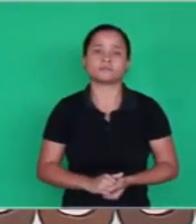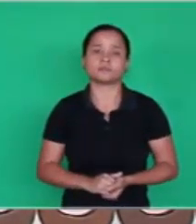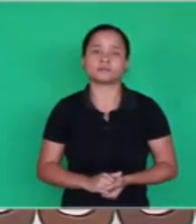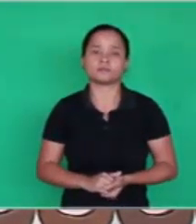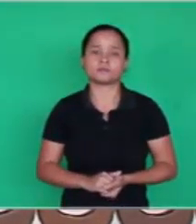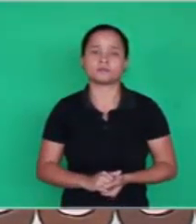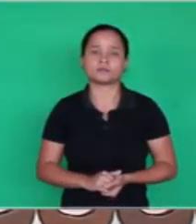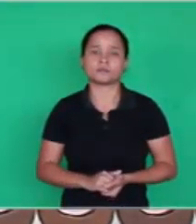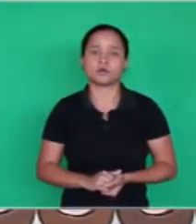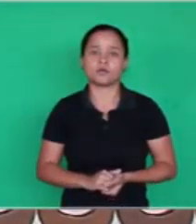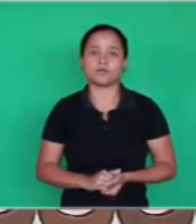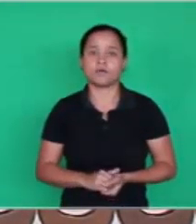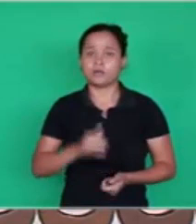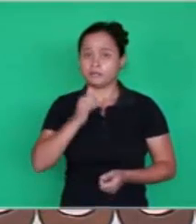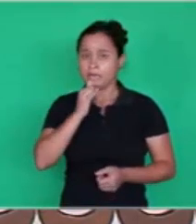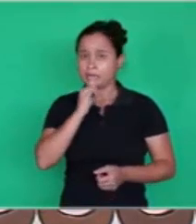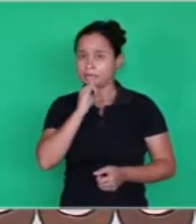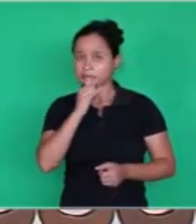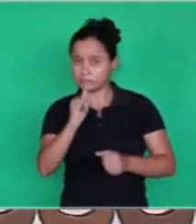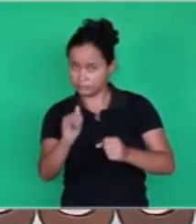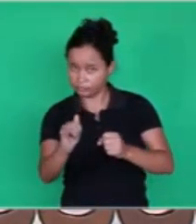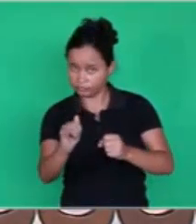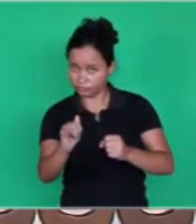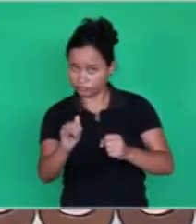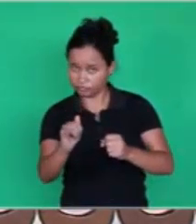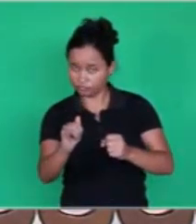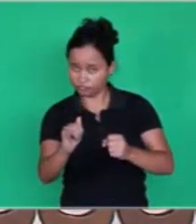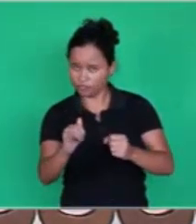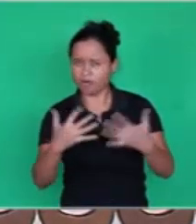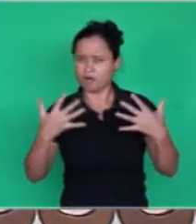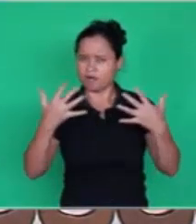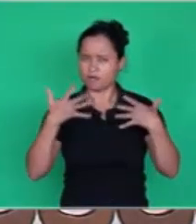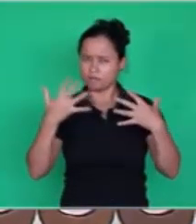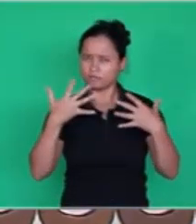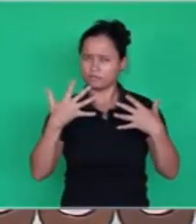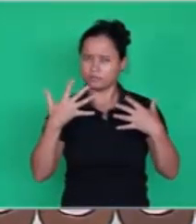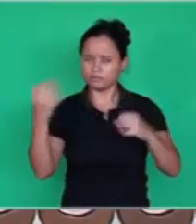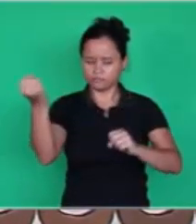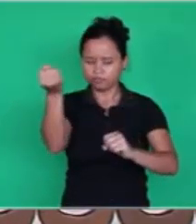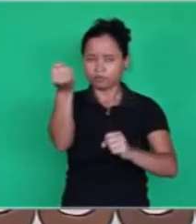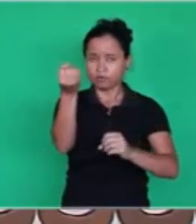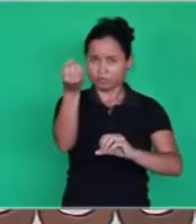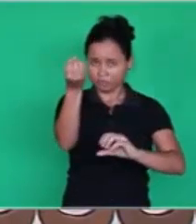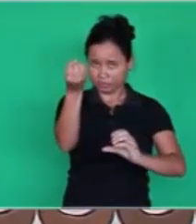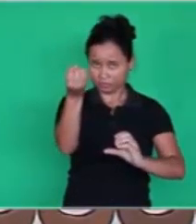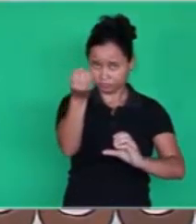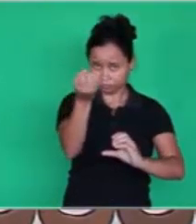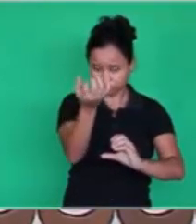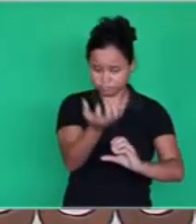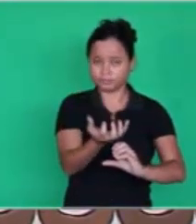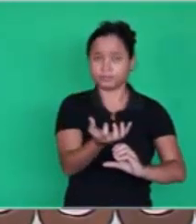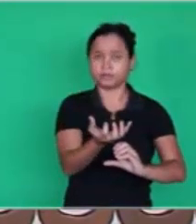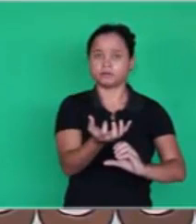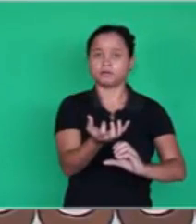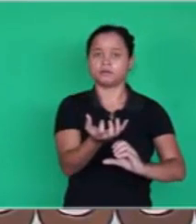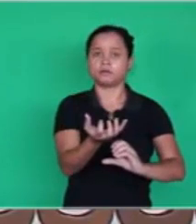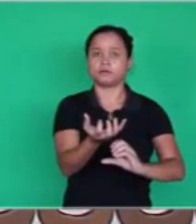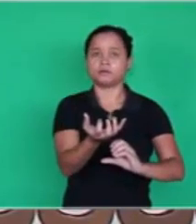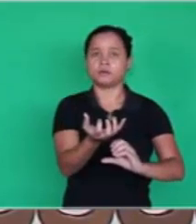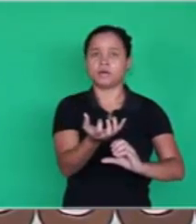When the energy was removed, the heat was removed from the gold,